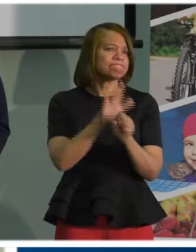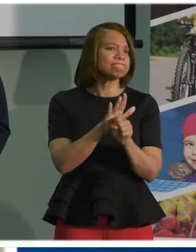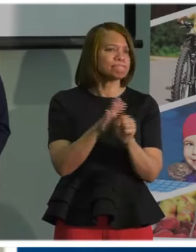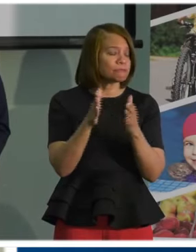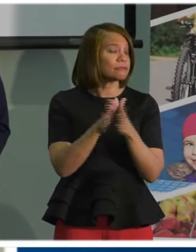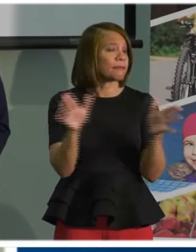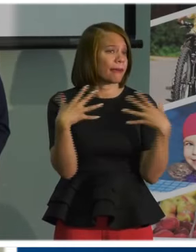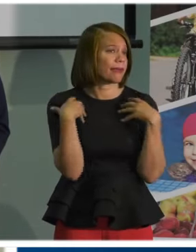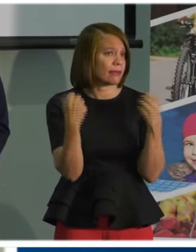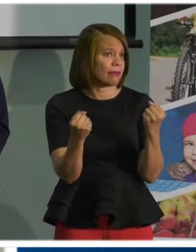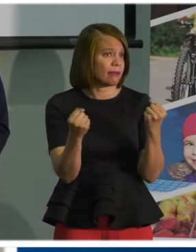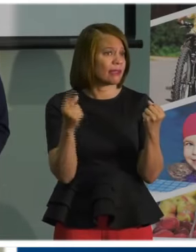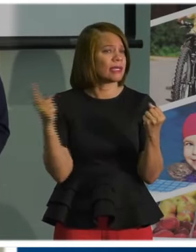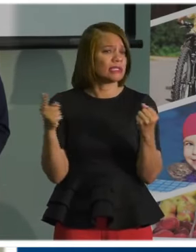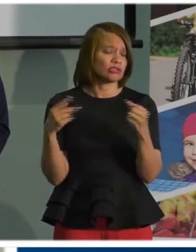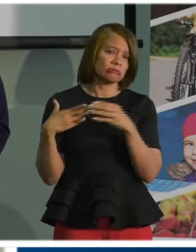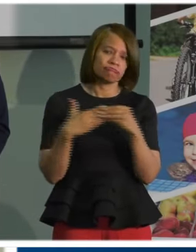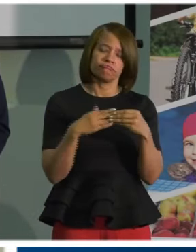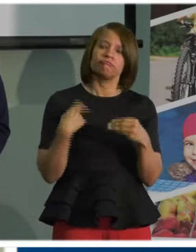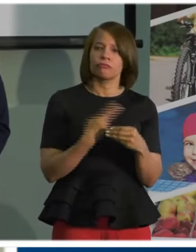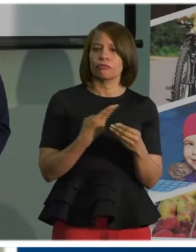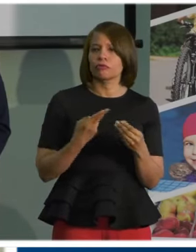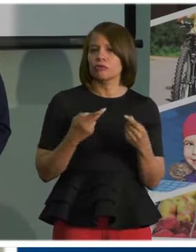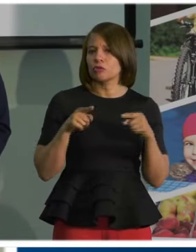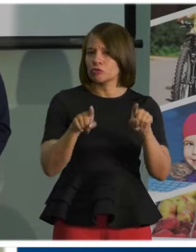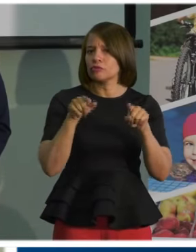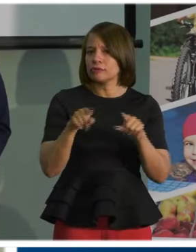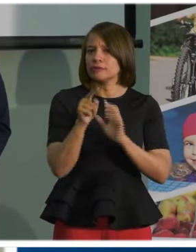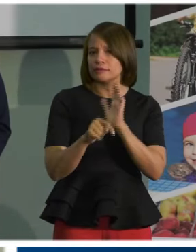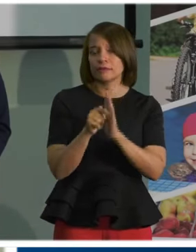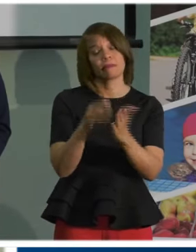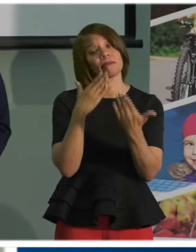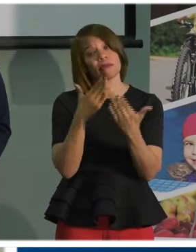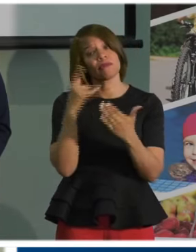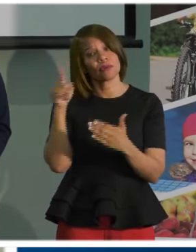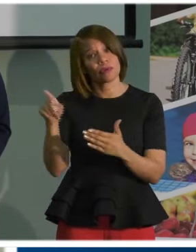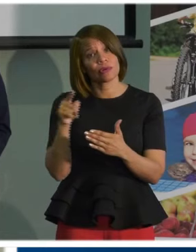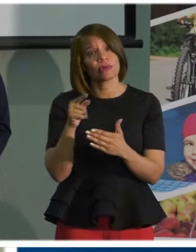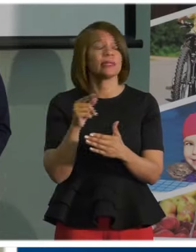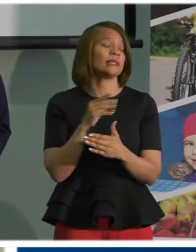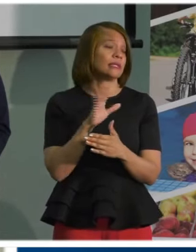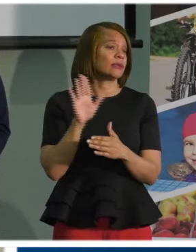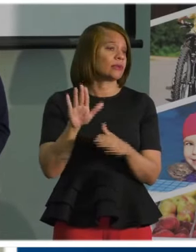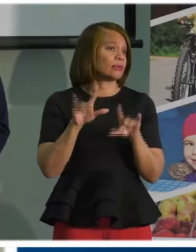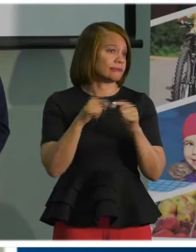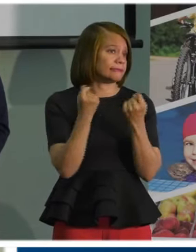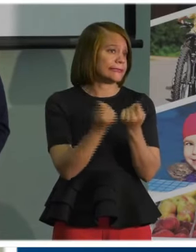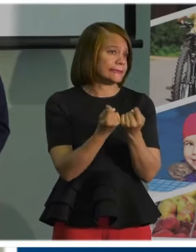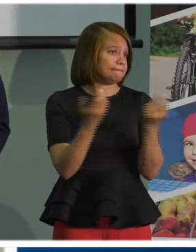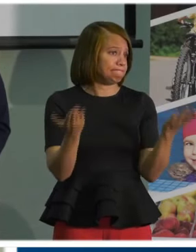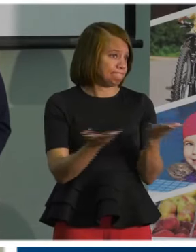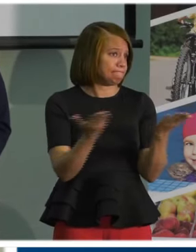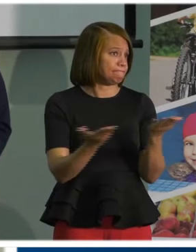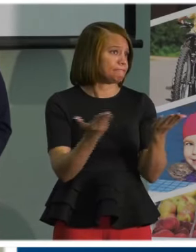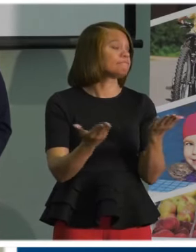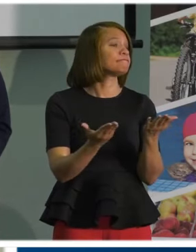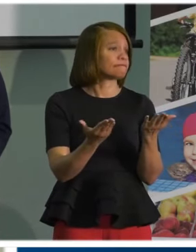guiding us through this time. I am grateful for her and her team here at CPH.